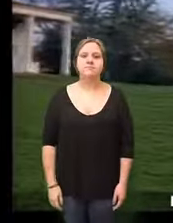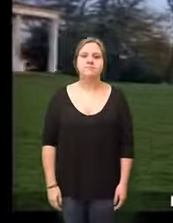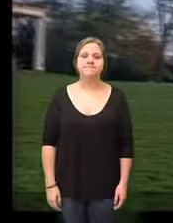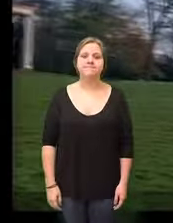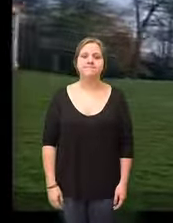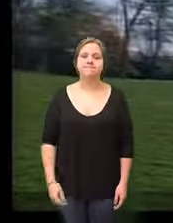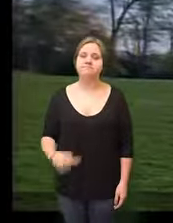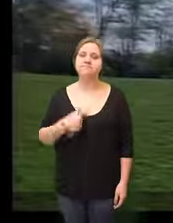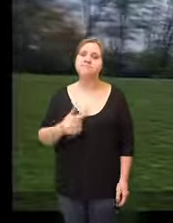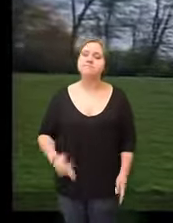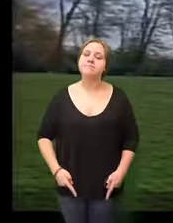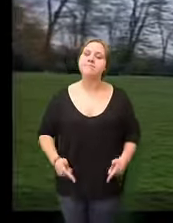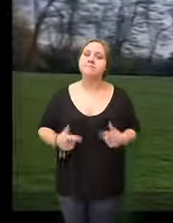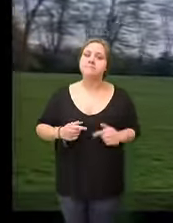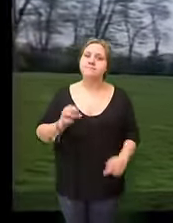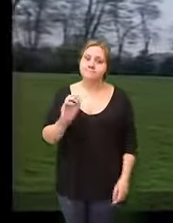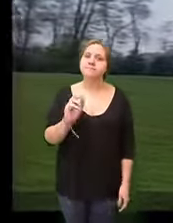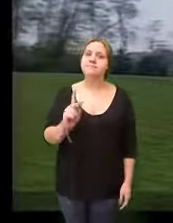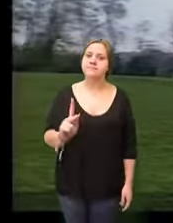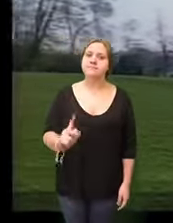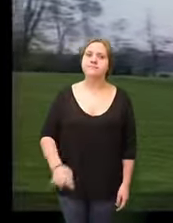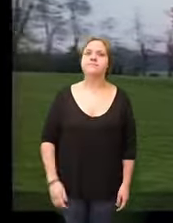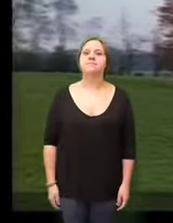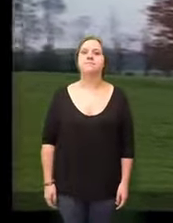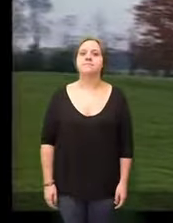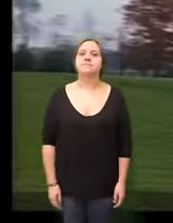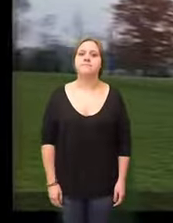I have had my day